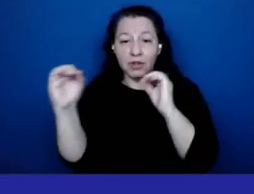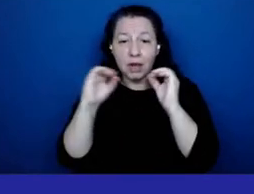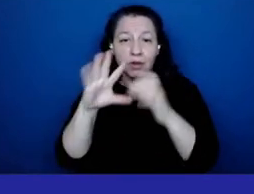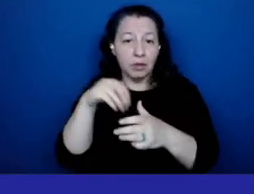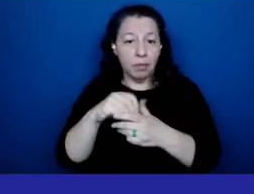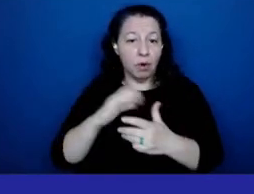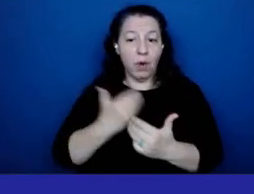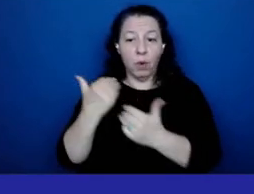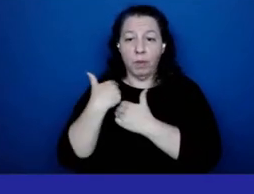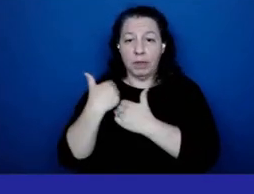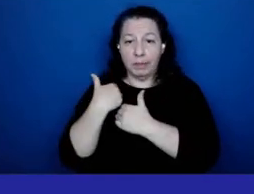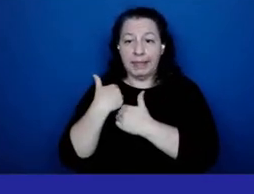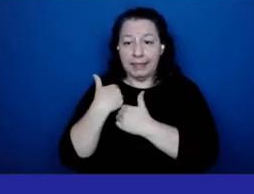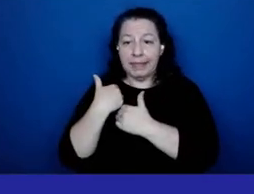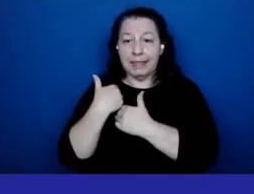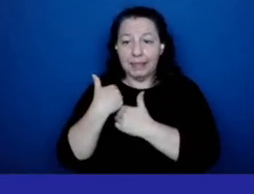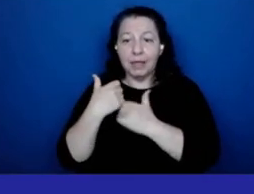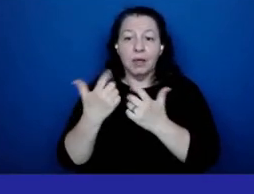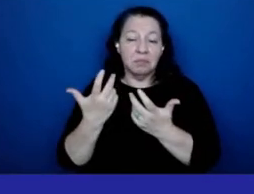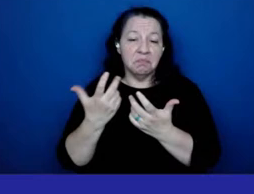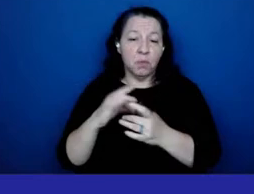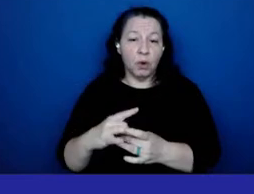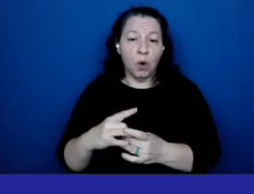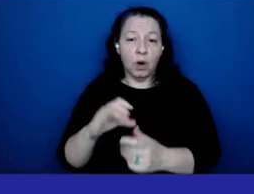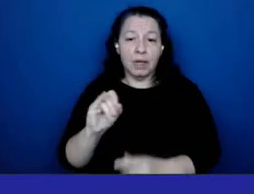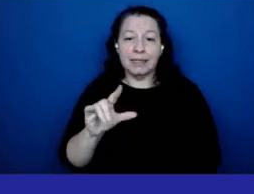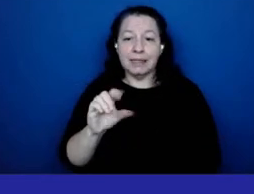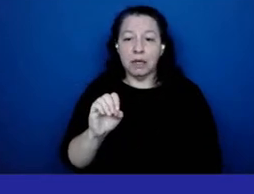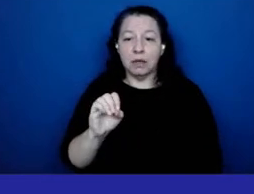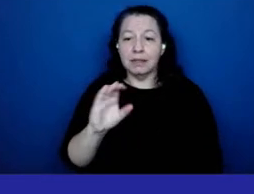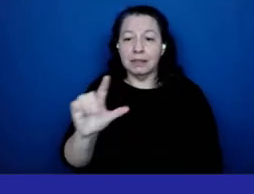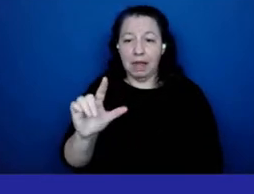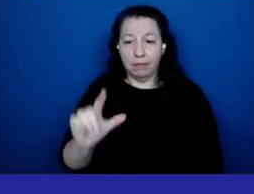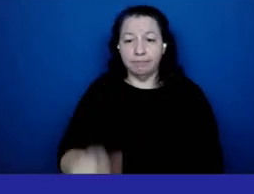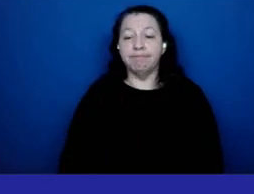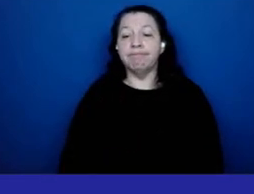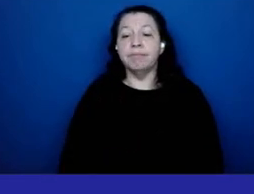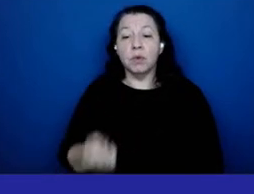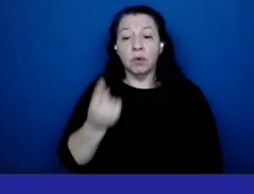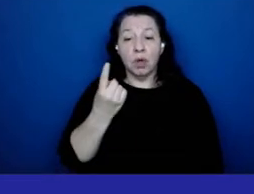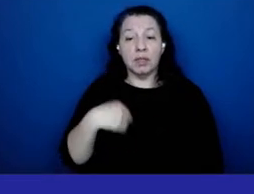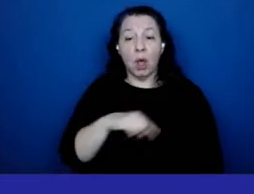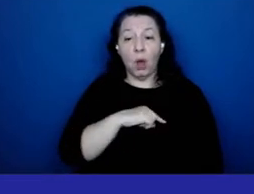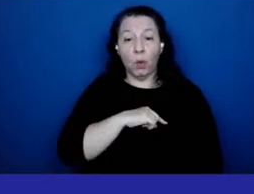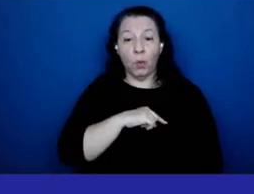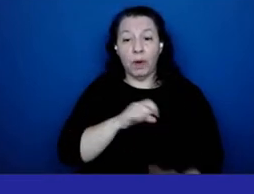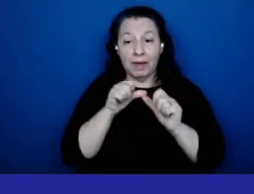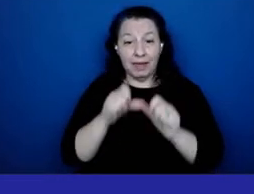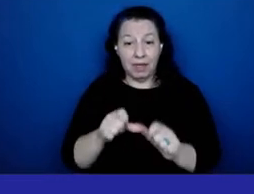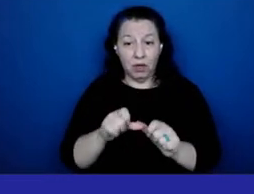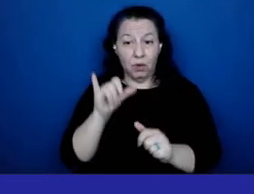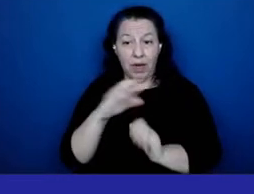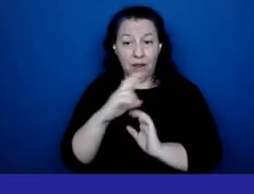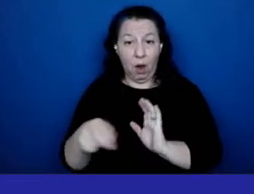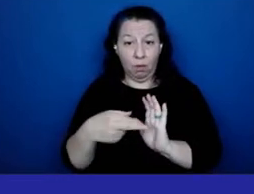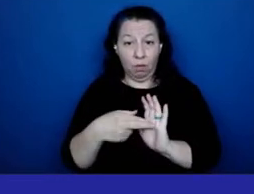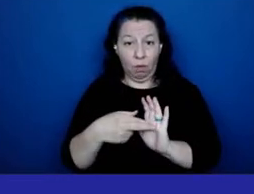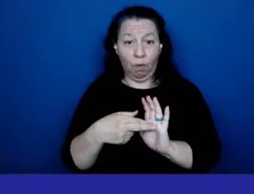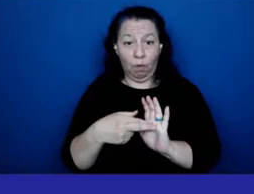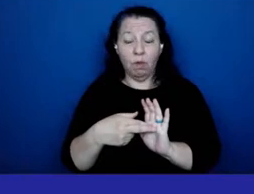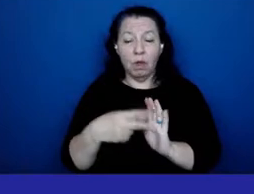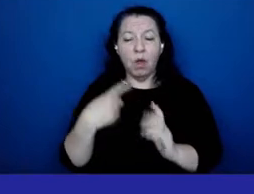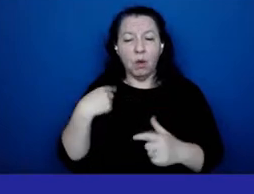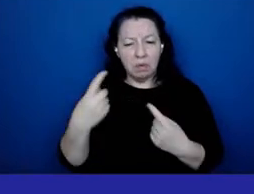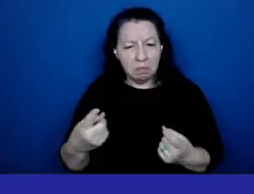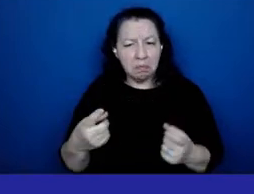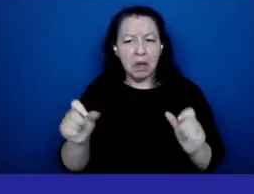responsibility with regards to sickle cell as we continue in this role we have been able to enhance